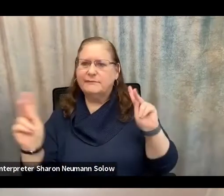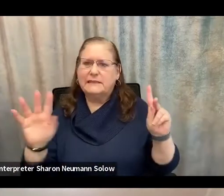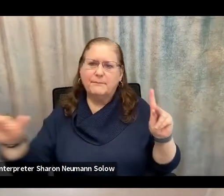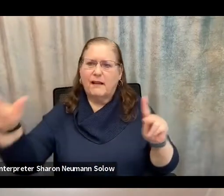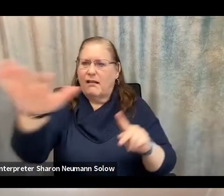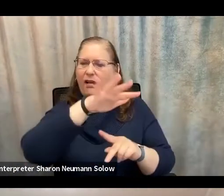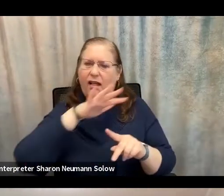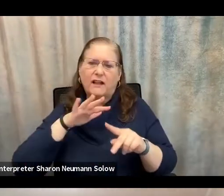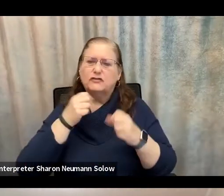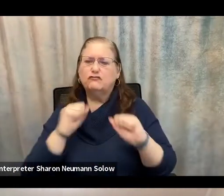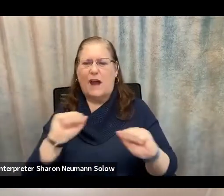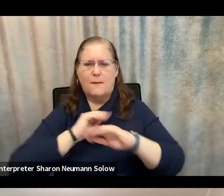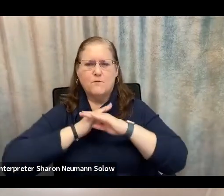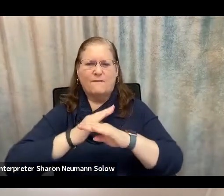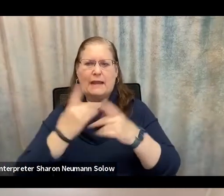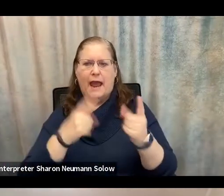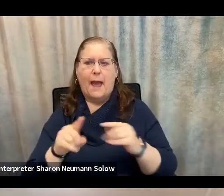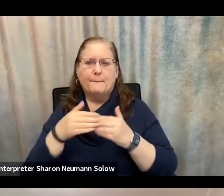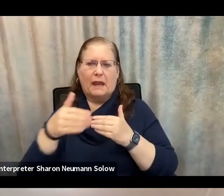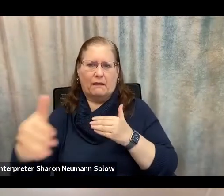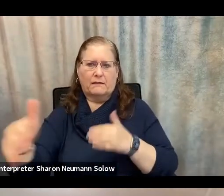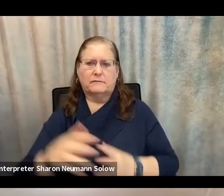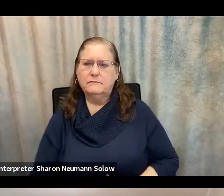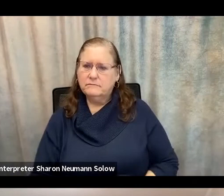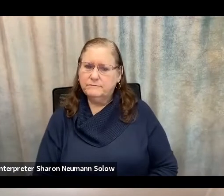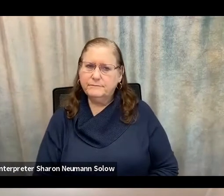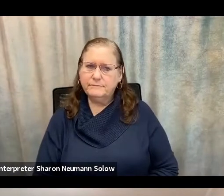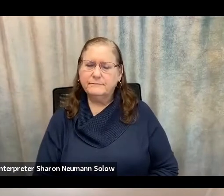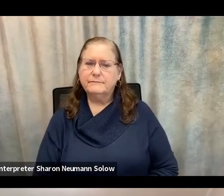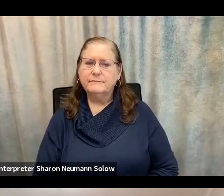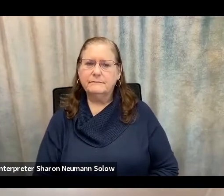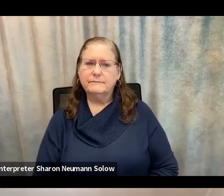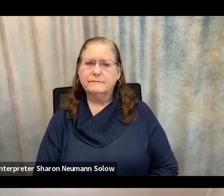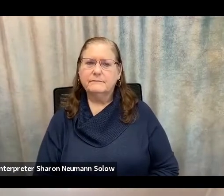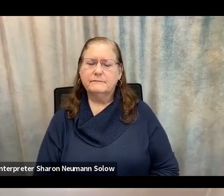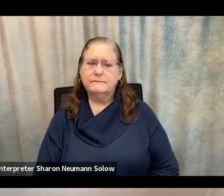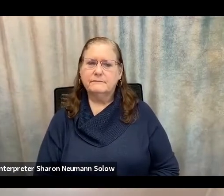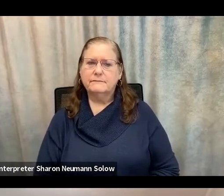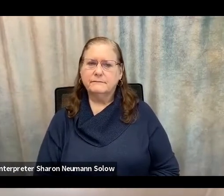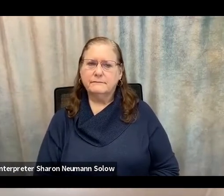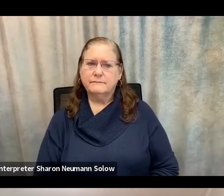that we can prevent that fraud from happening. If we can go to the next slide, Emily. Thank you.